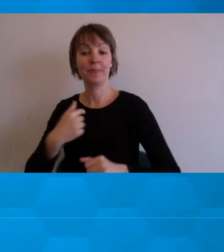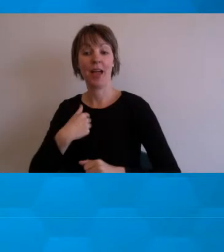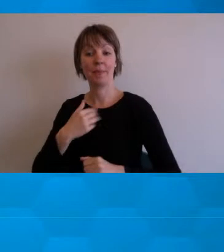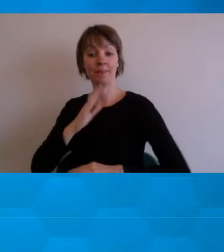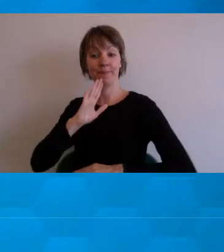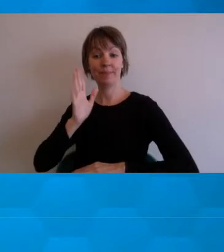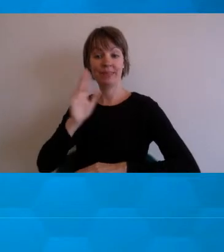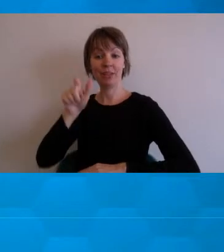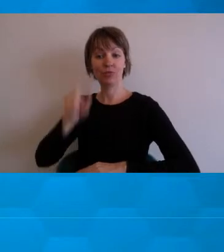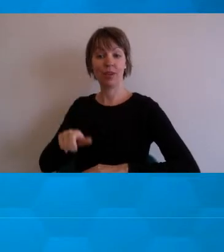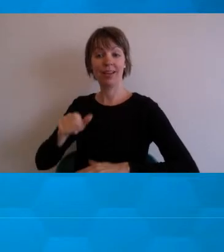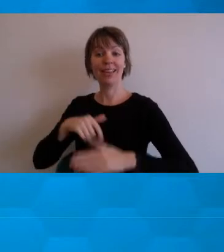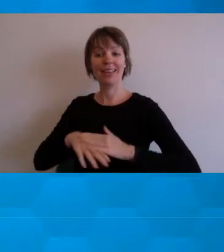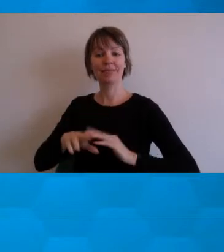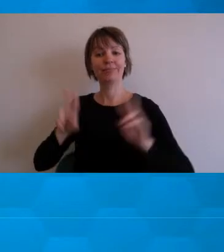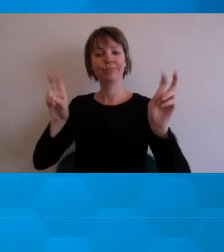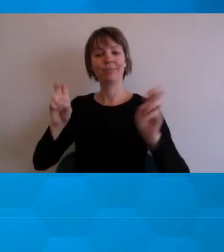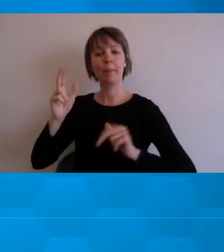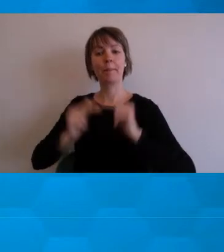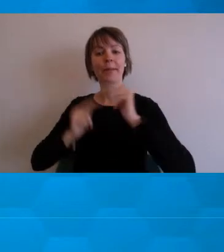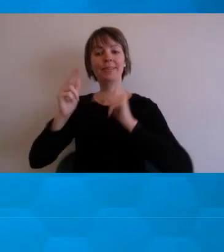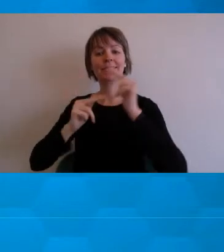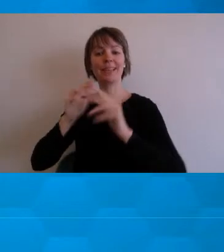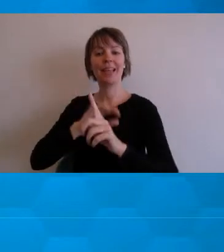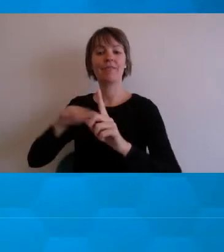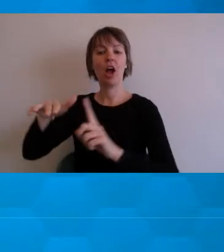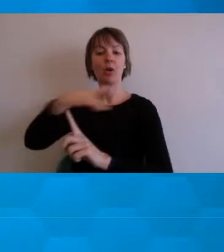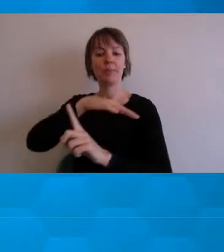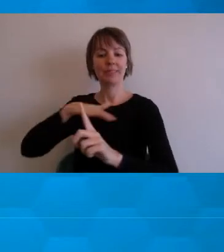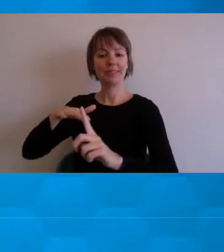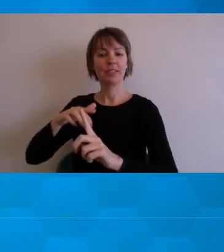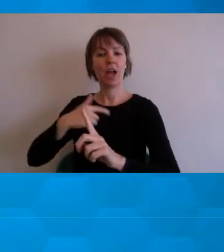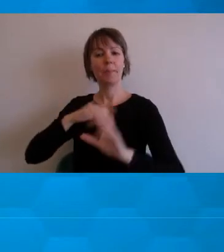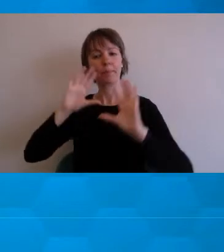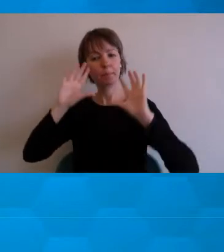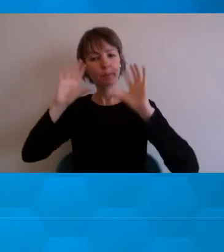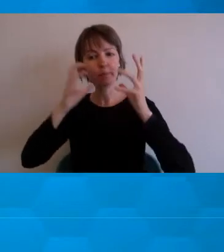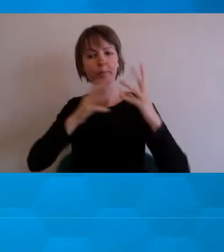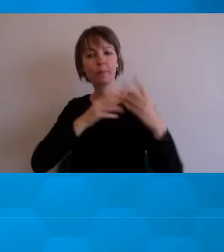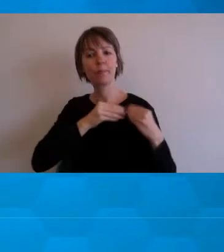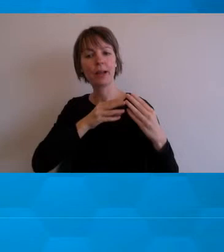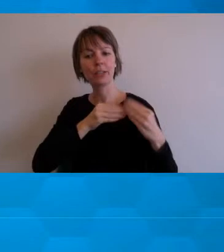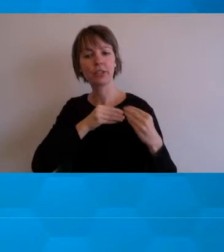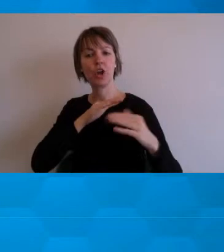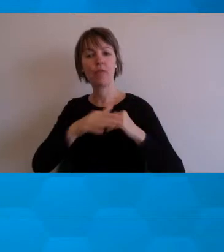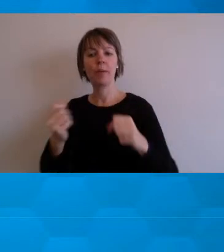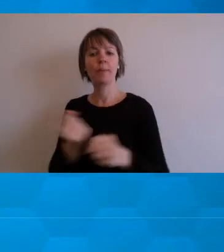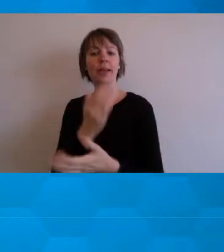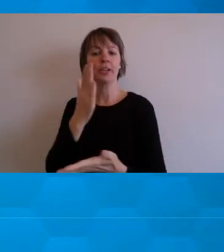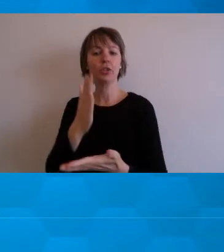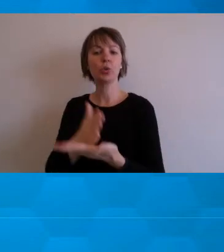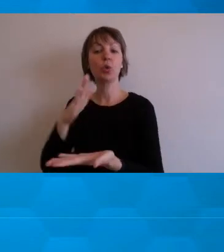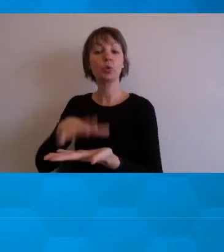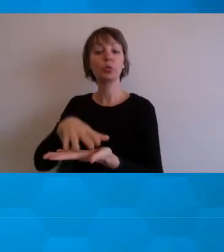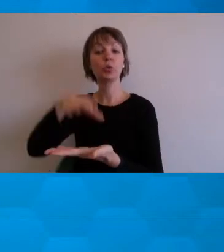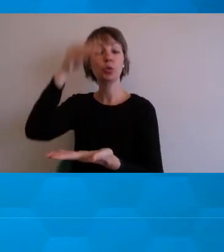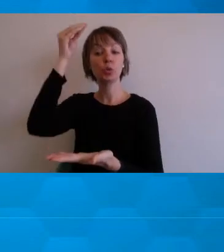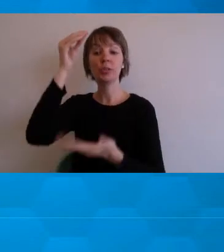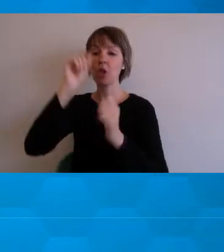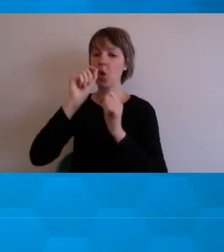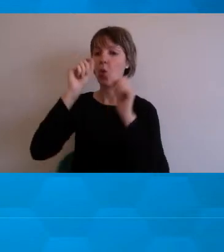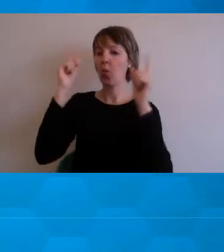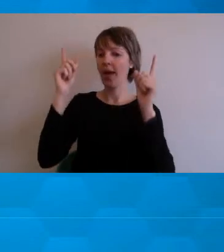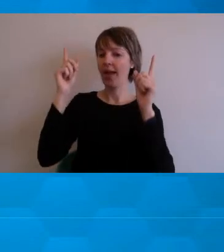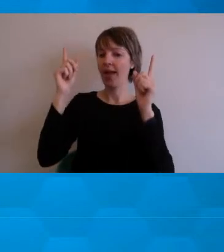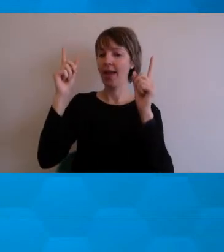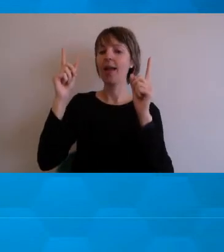environment and very passionate about making sure that our students are aware of the support of